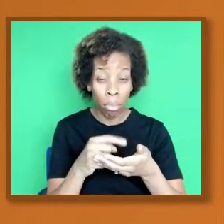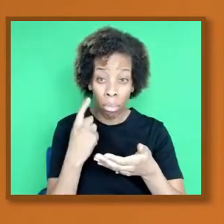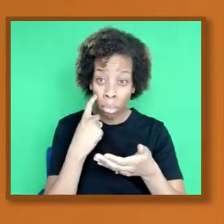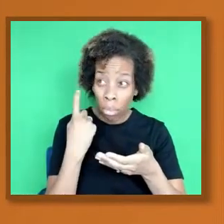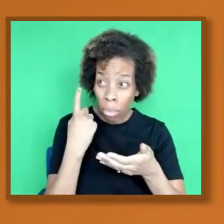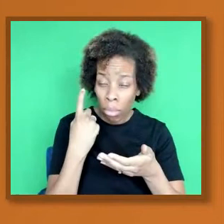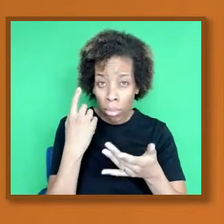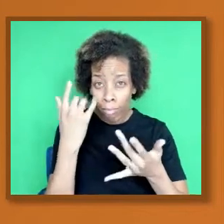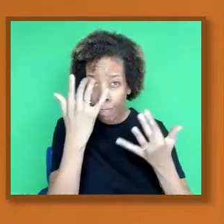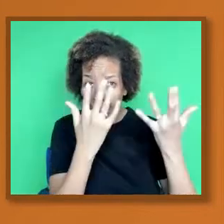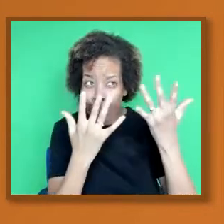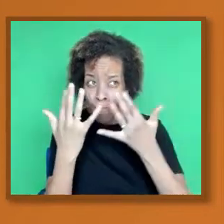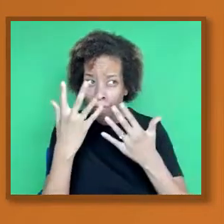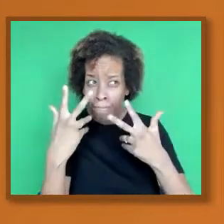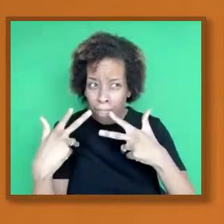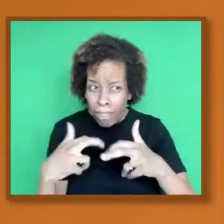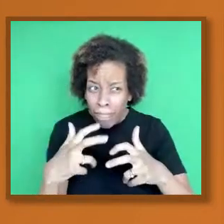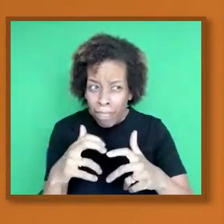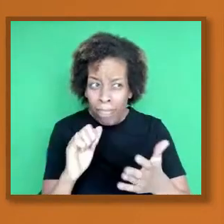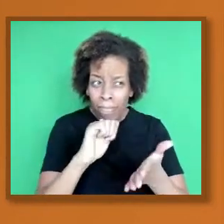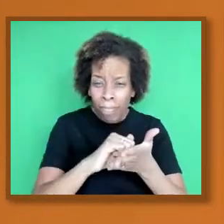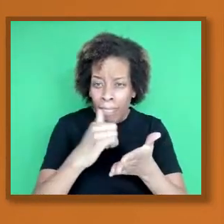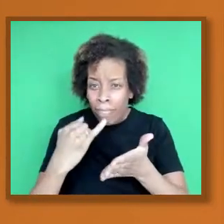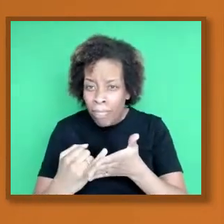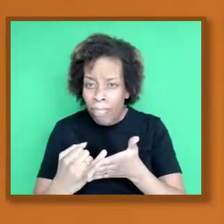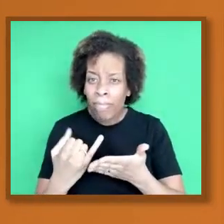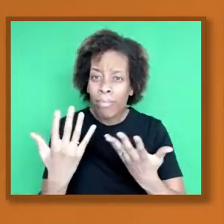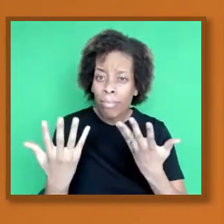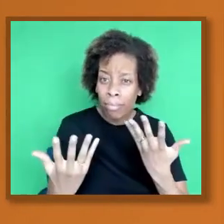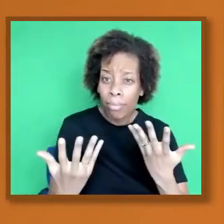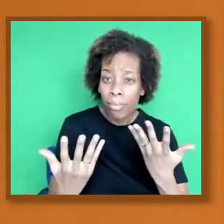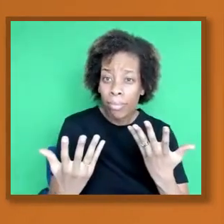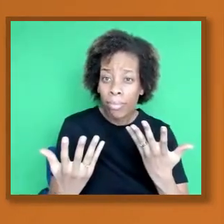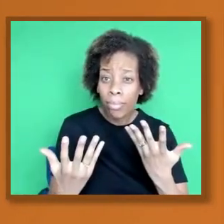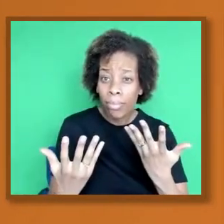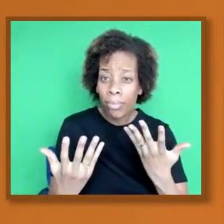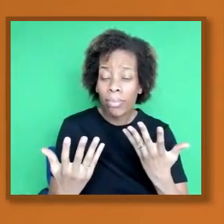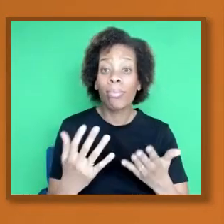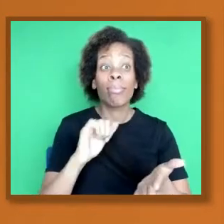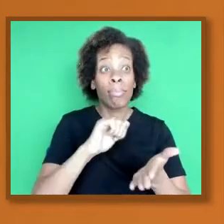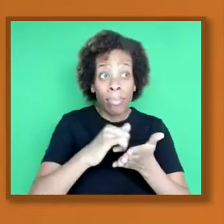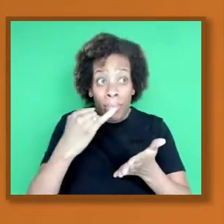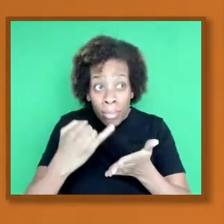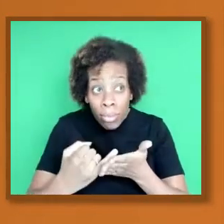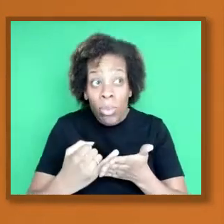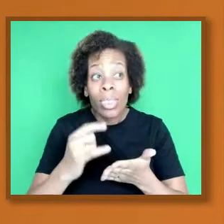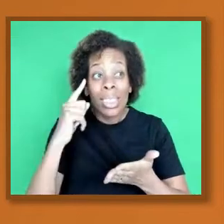and detail to see whether those actual things are true?